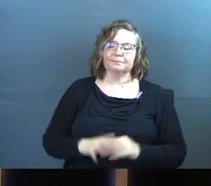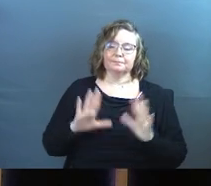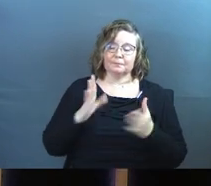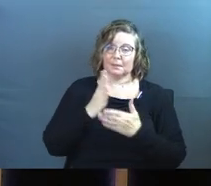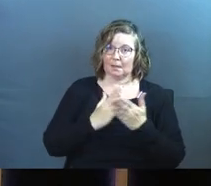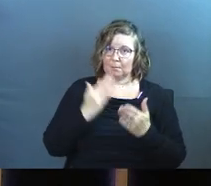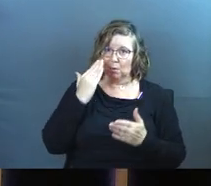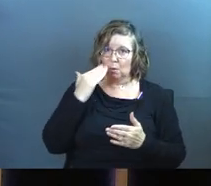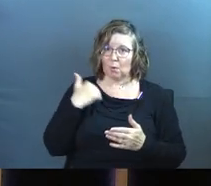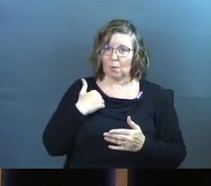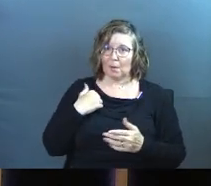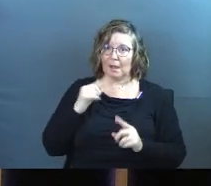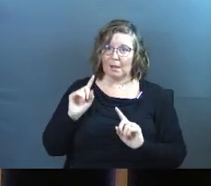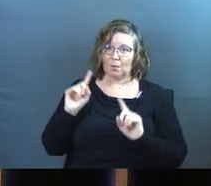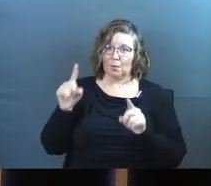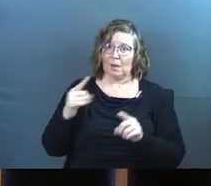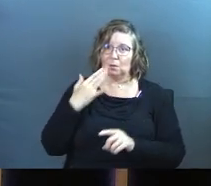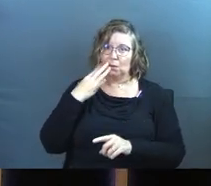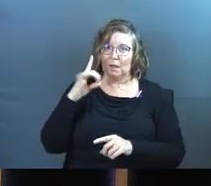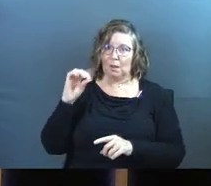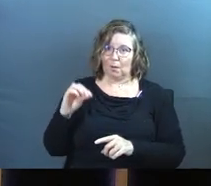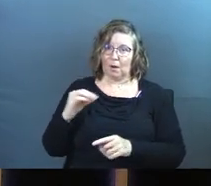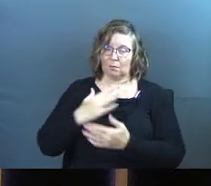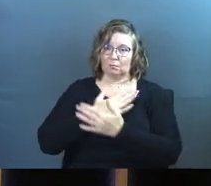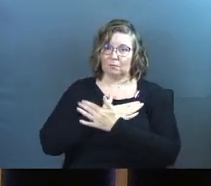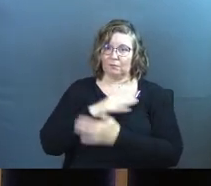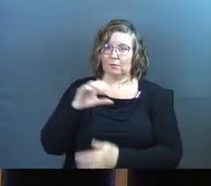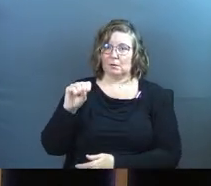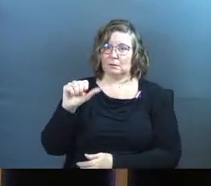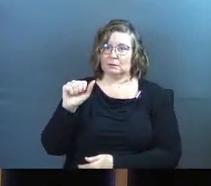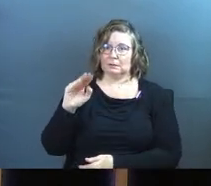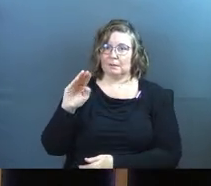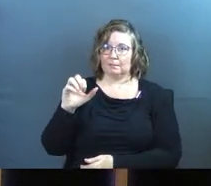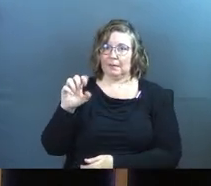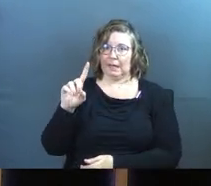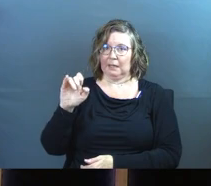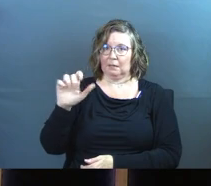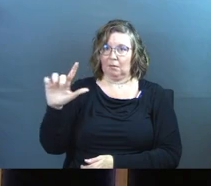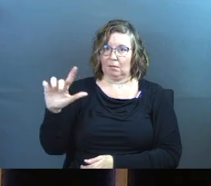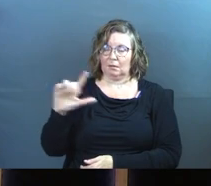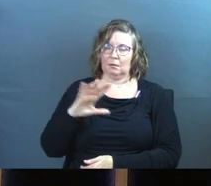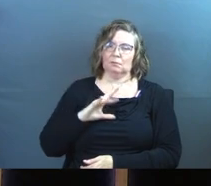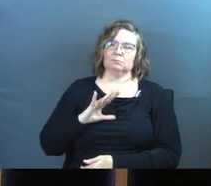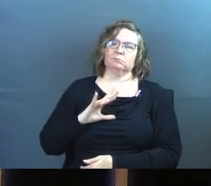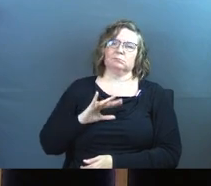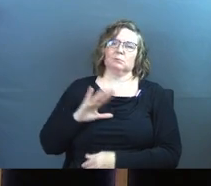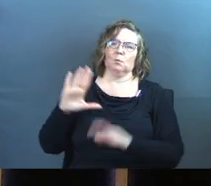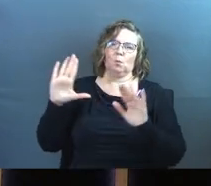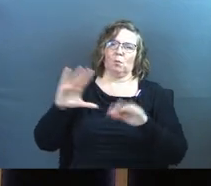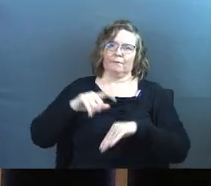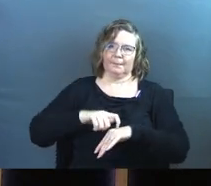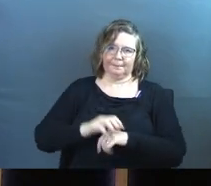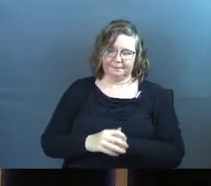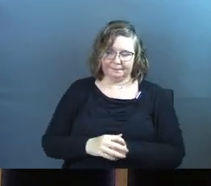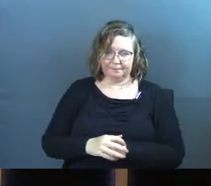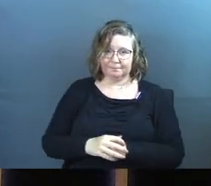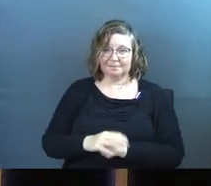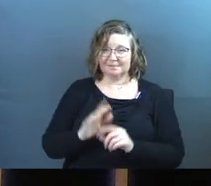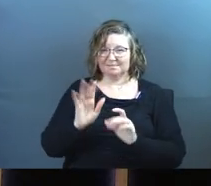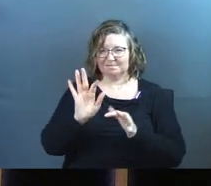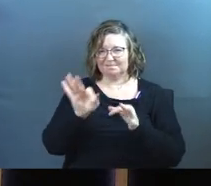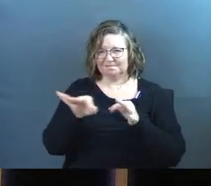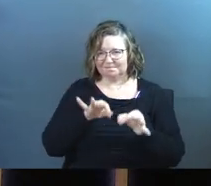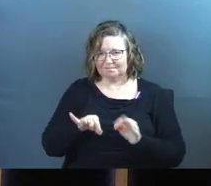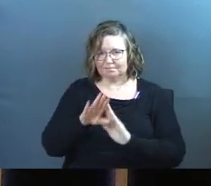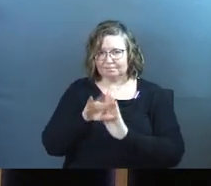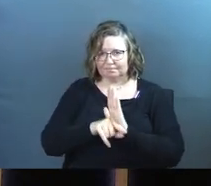Some of you know, I've been in Colorado on a sabbatical and it's been a wonderful time. And just to give you a little background